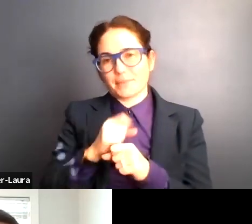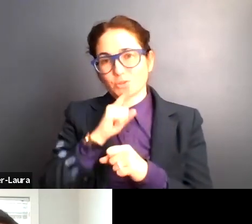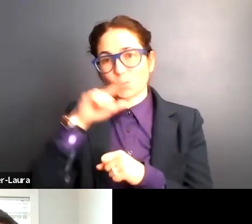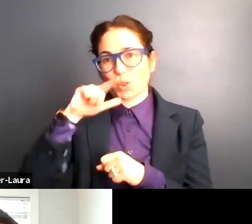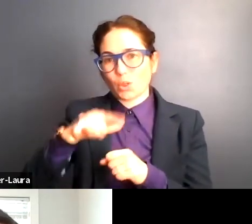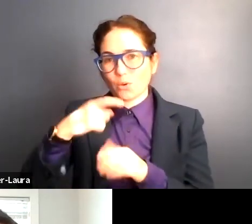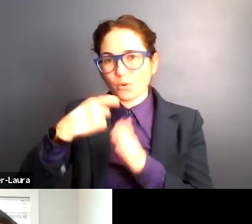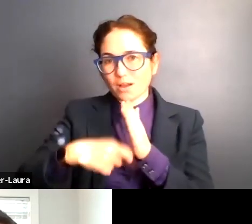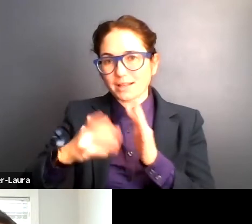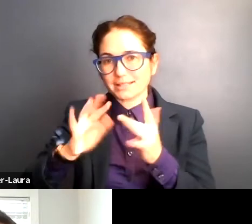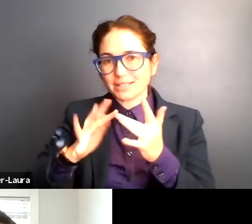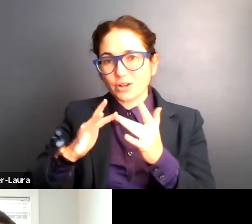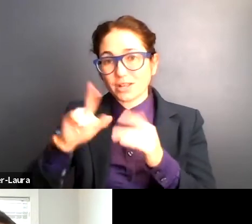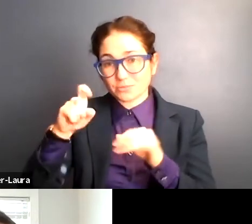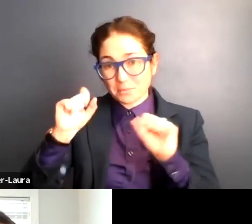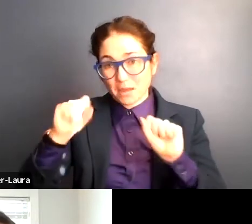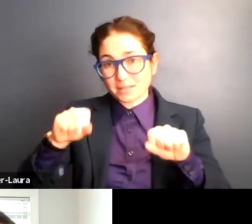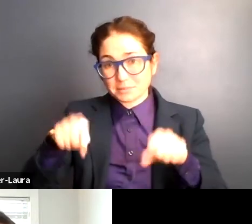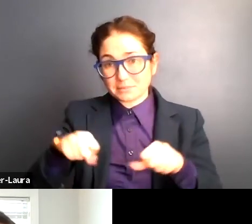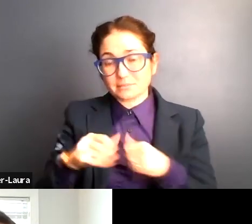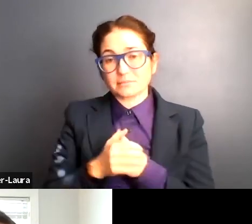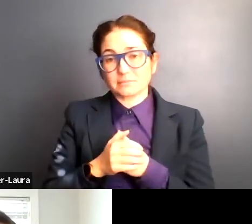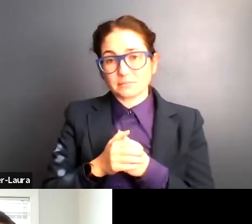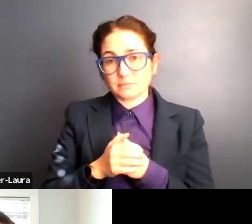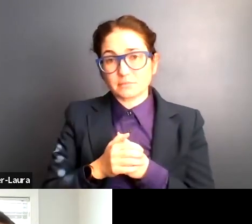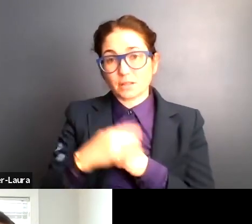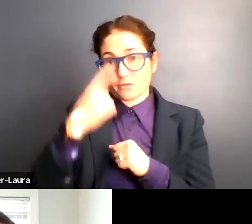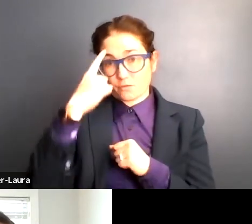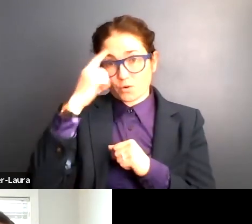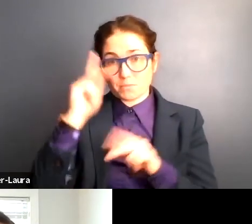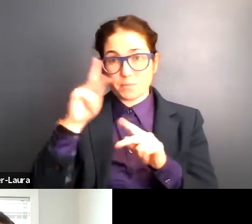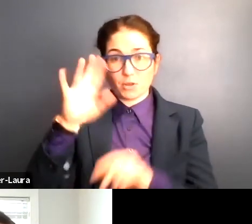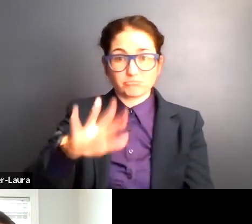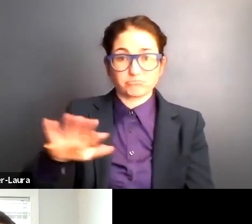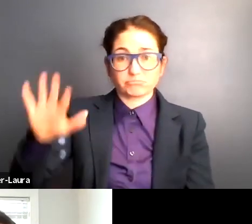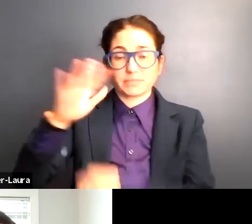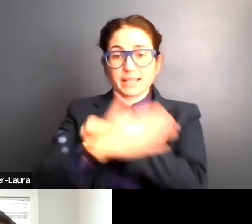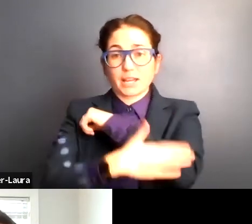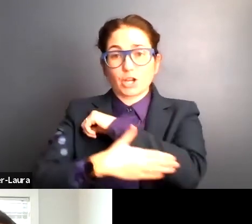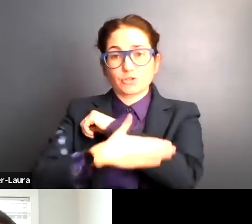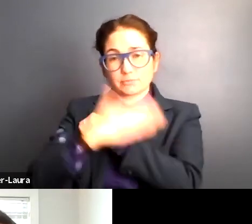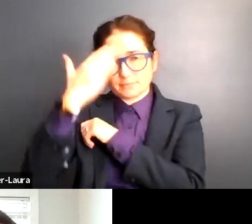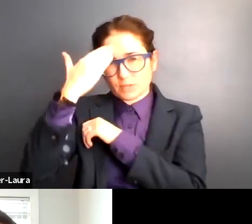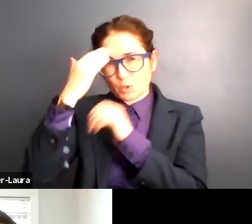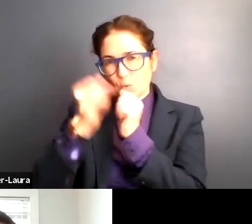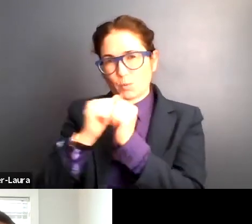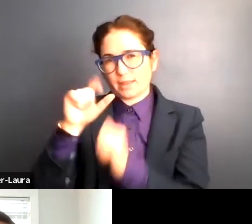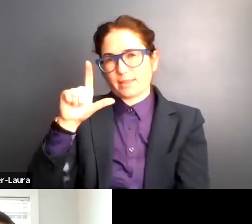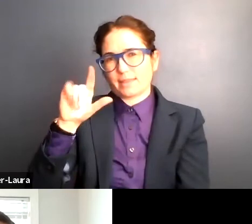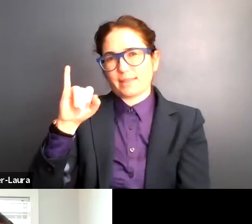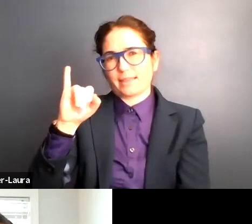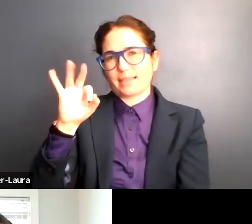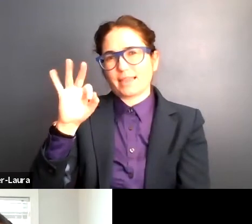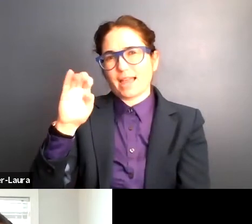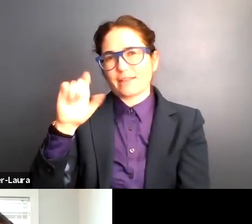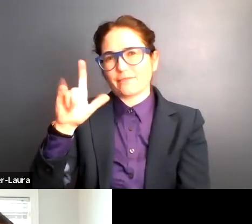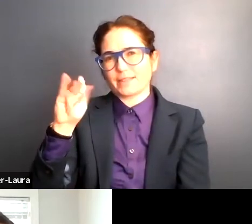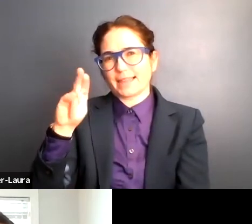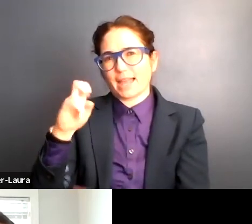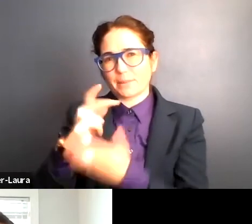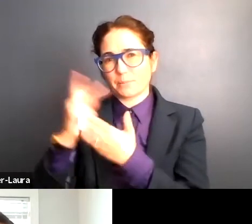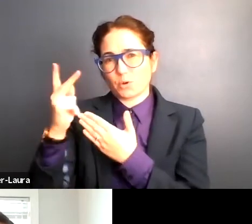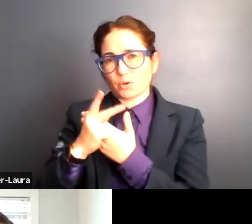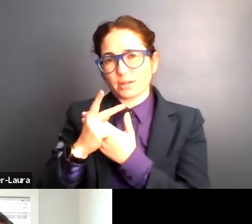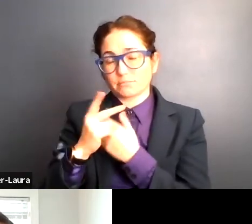internet is possible. And for those around the country who are familiar with the lifeline programs, one of the ways that we